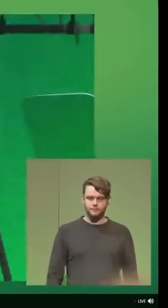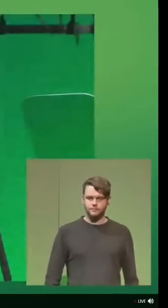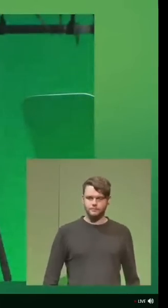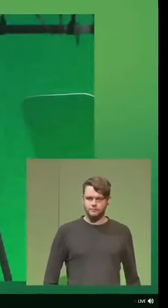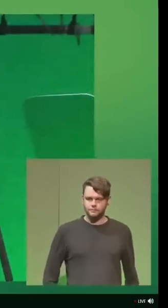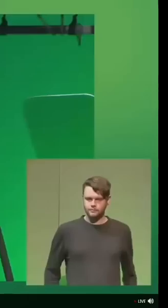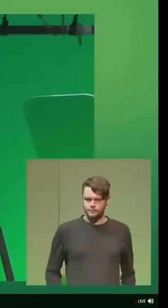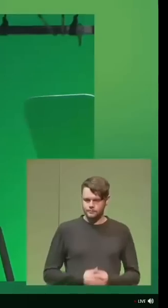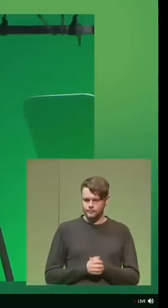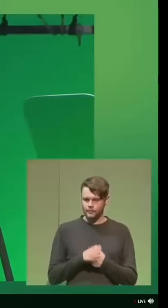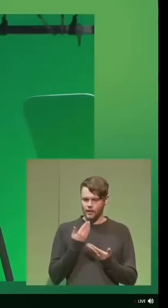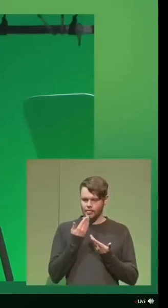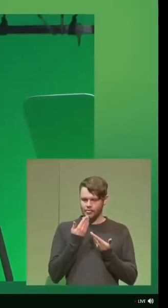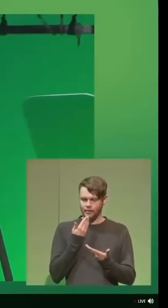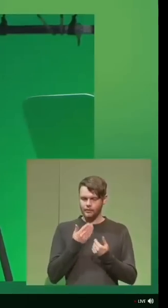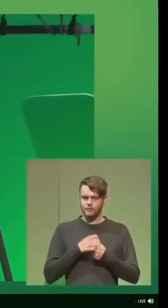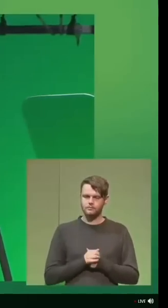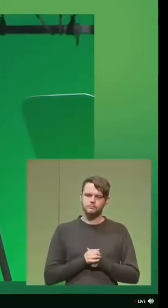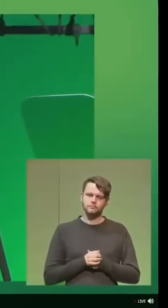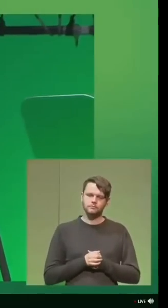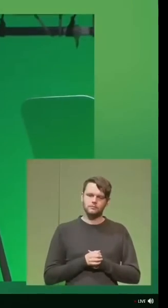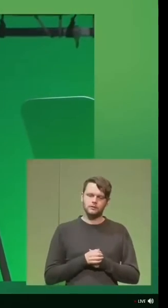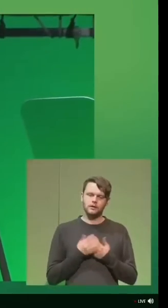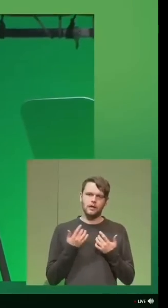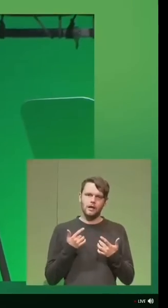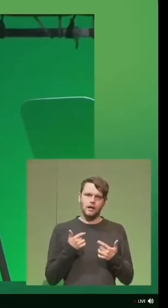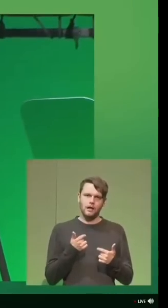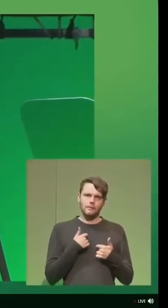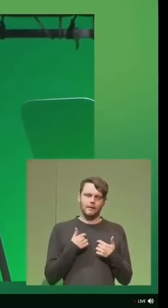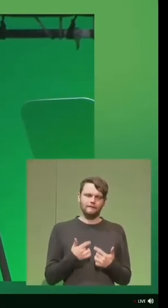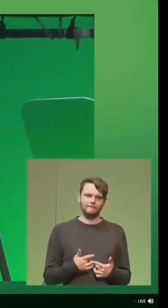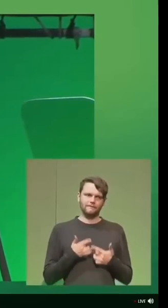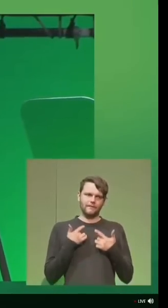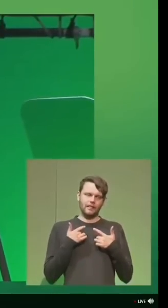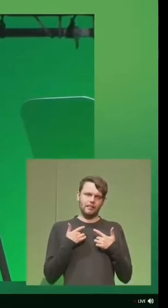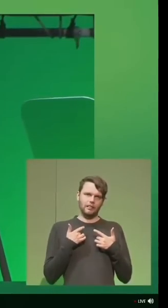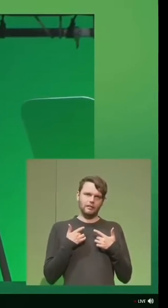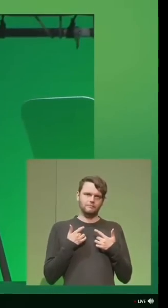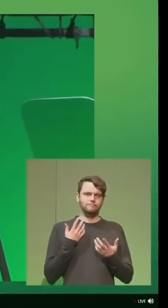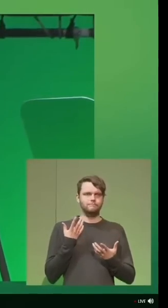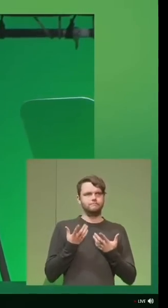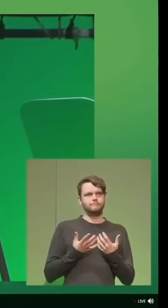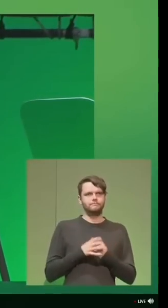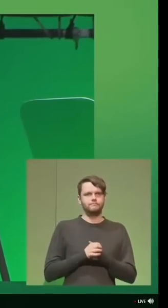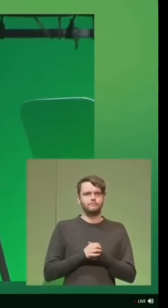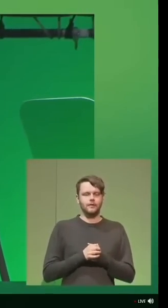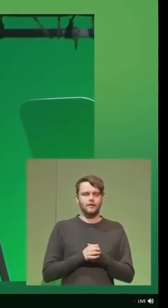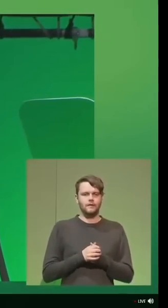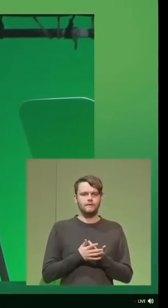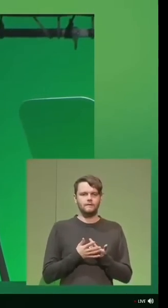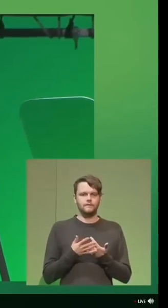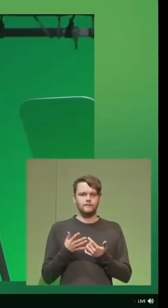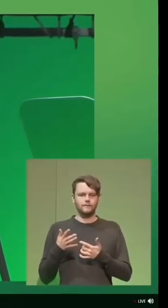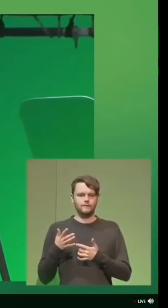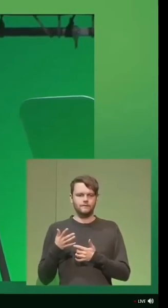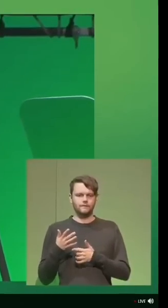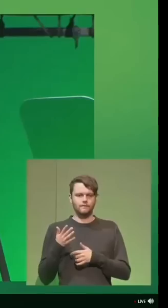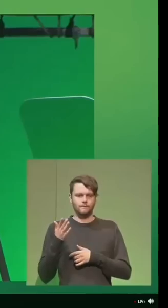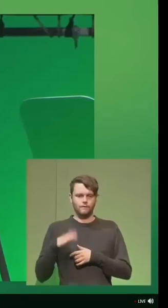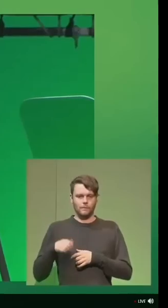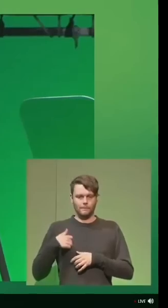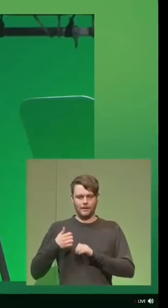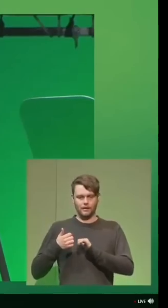Thank you, Professor Harper. I actually feel that on behalf of